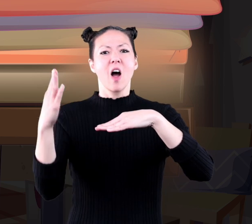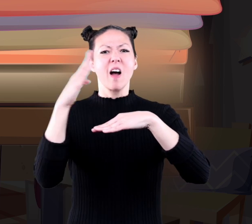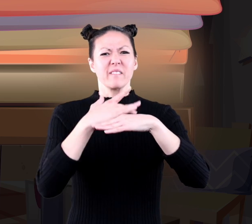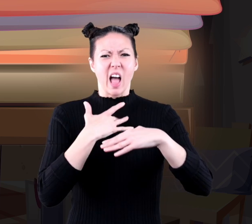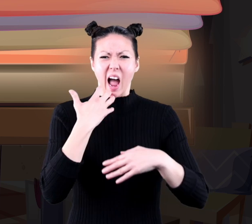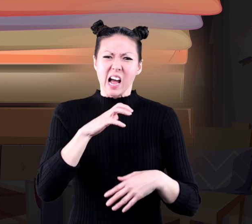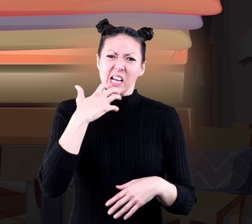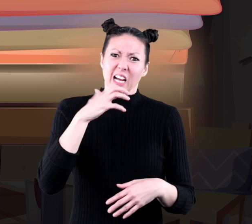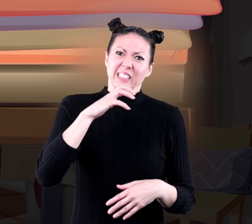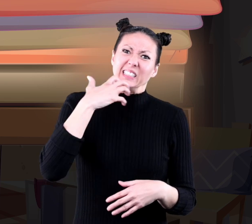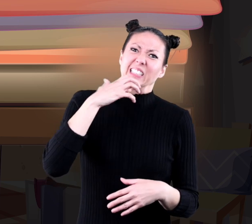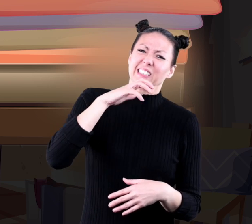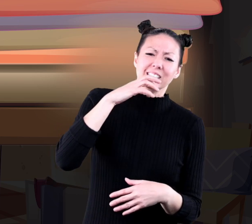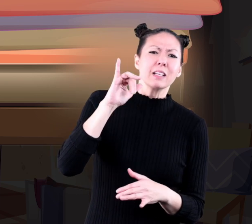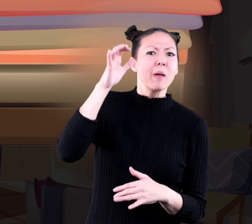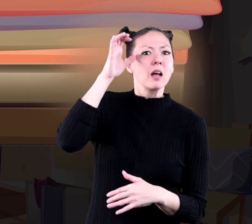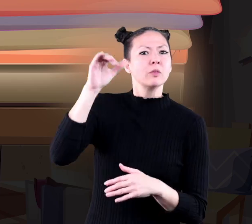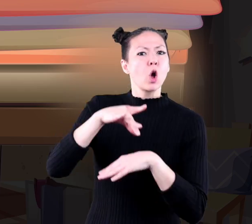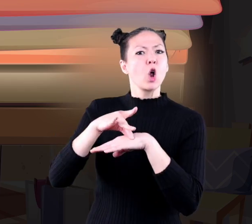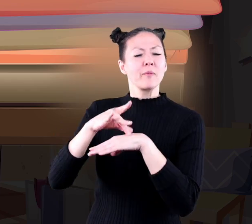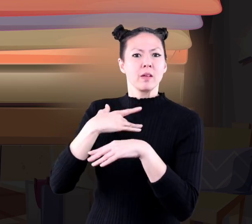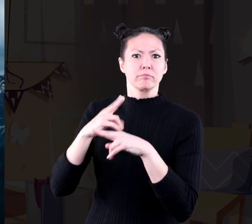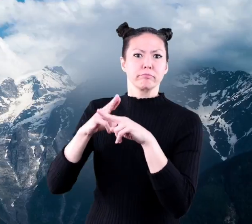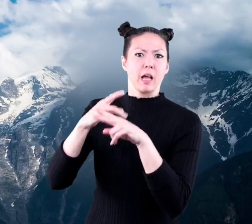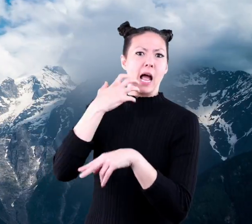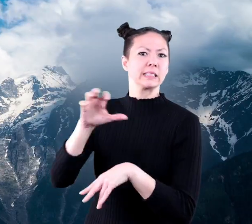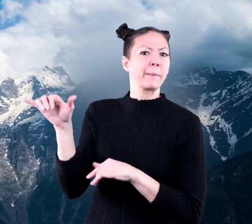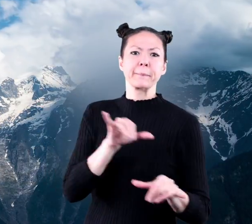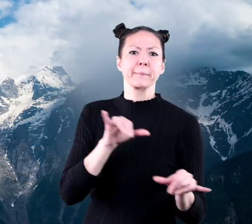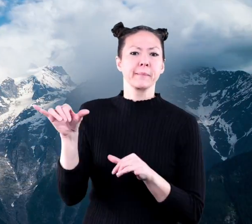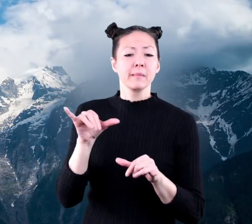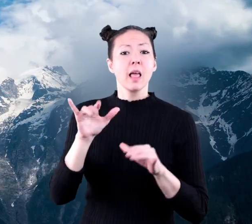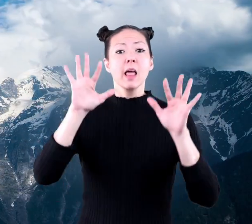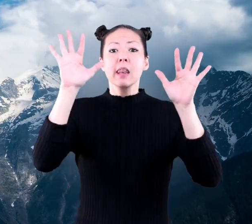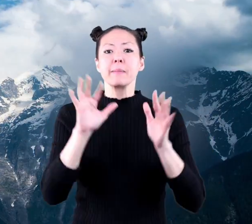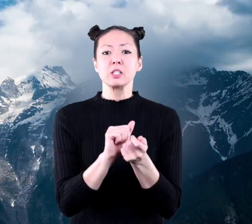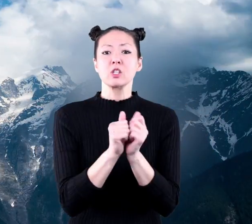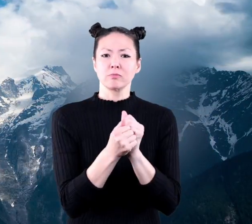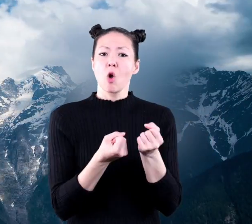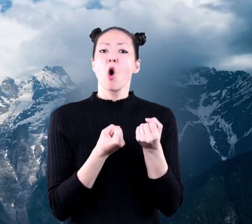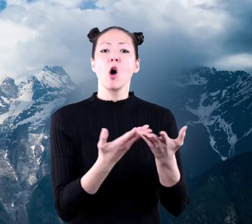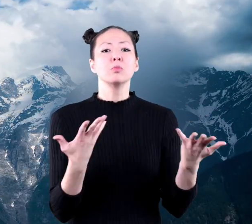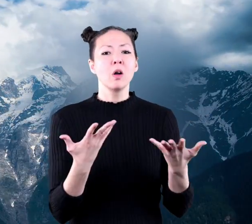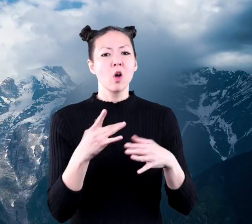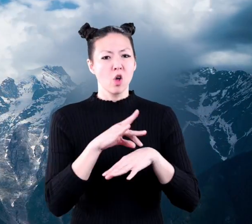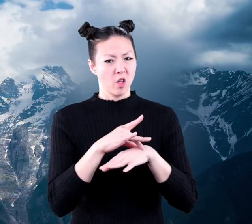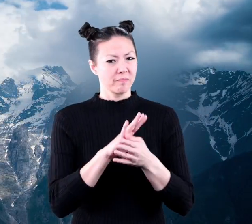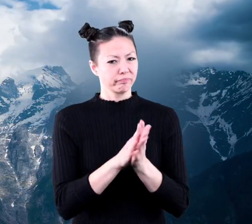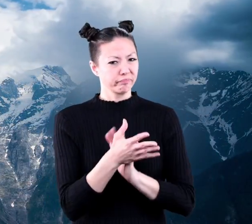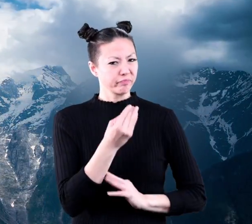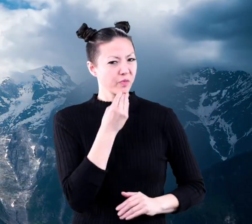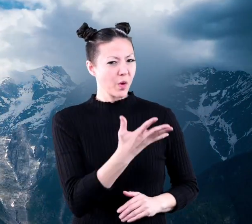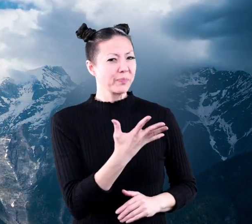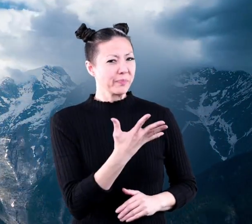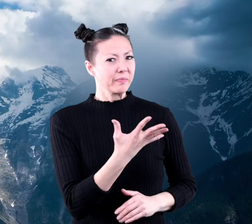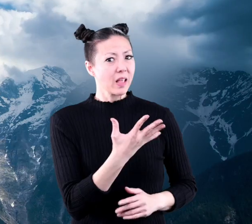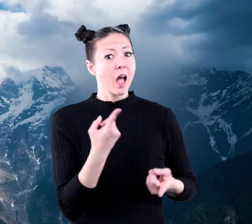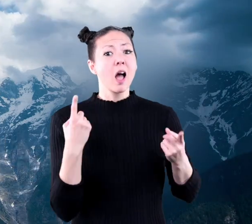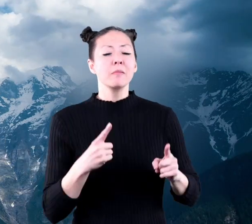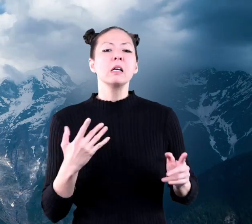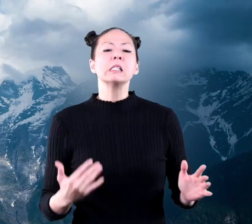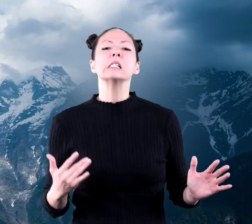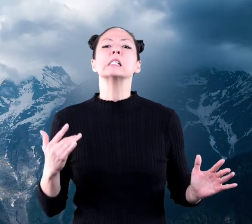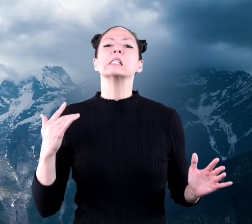you will get warmer and warmer. Climate change causes the Earth to get warmer too, but it happens